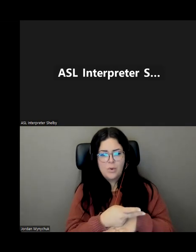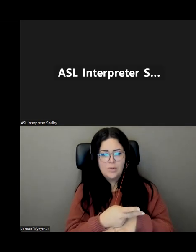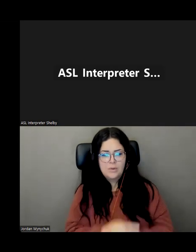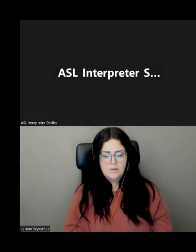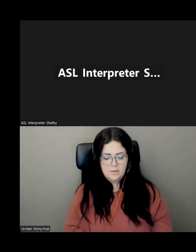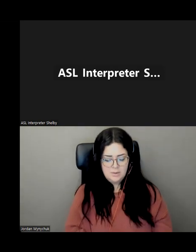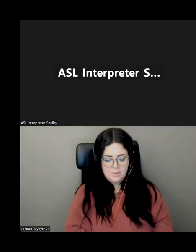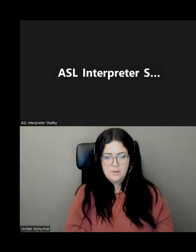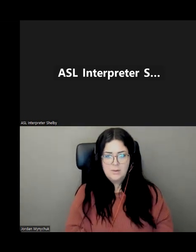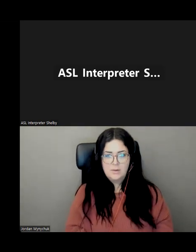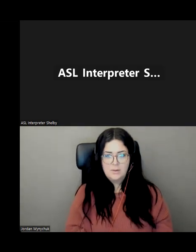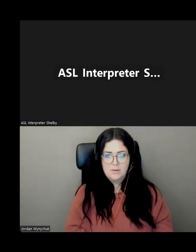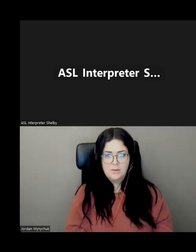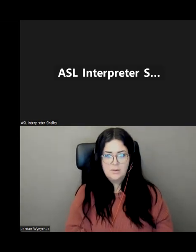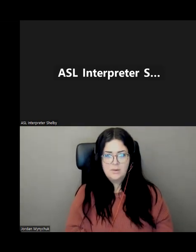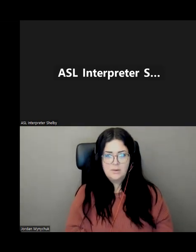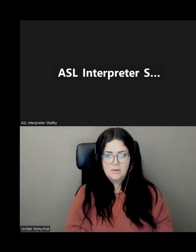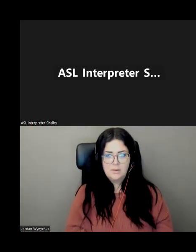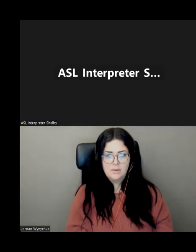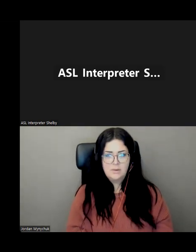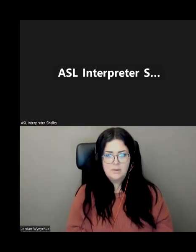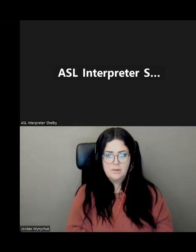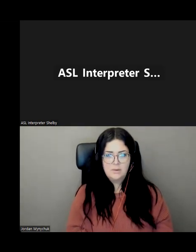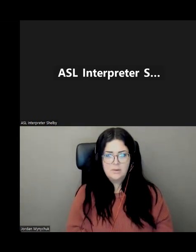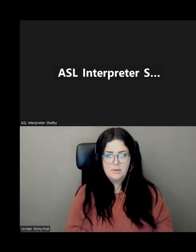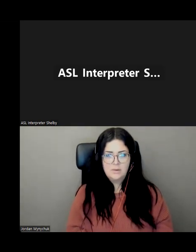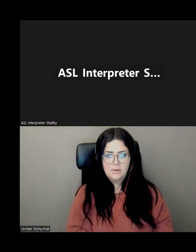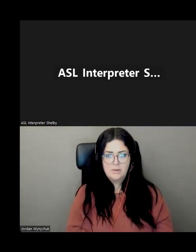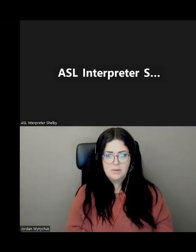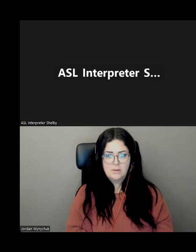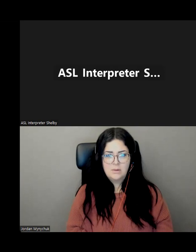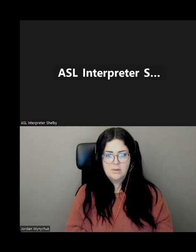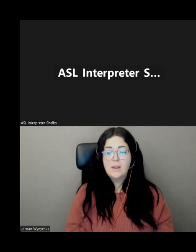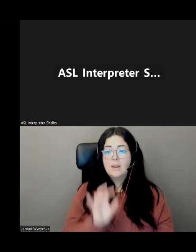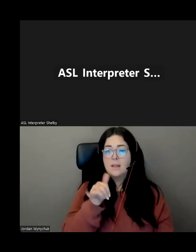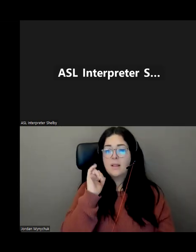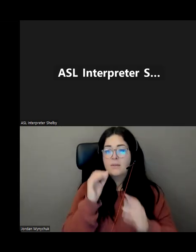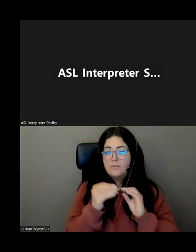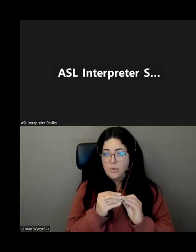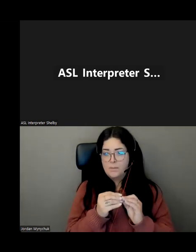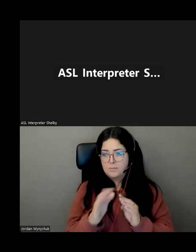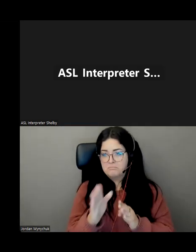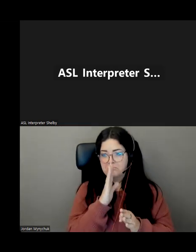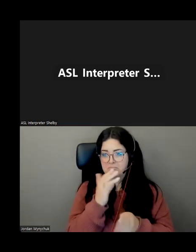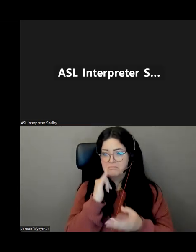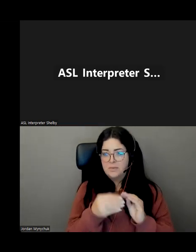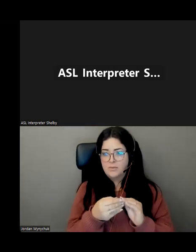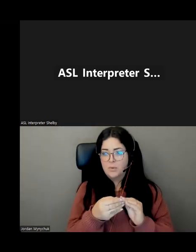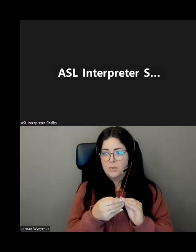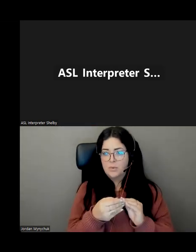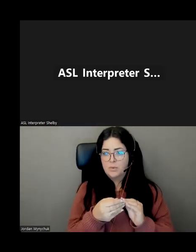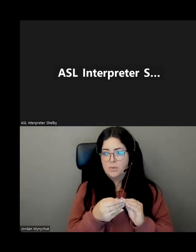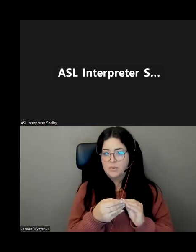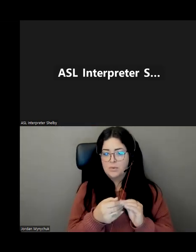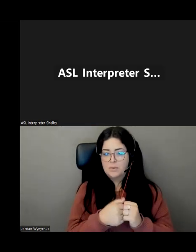that number on the screen itself is our main number to our uh our